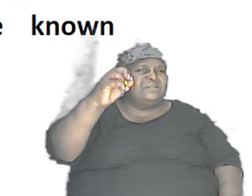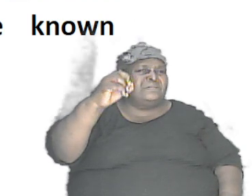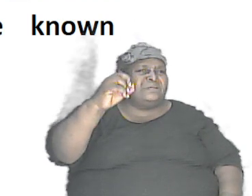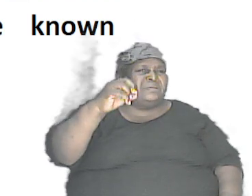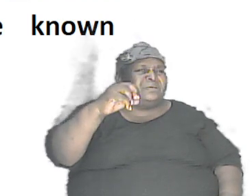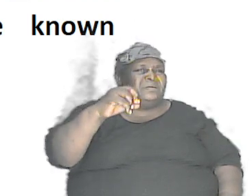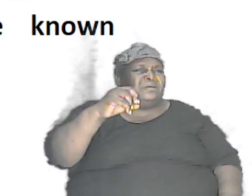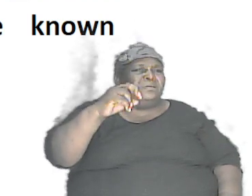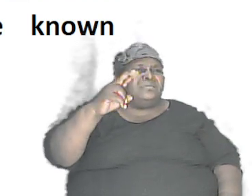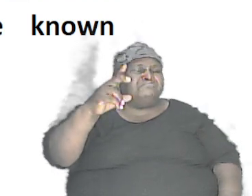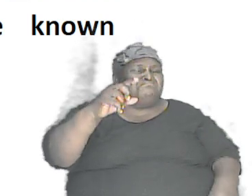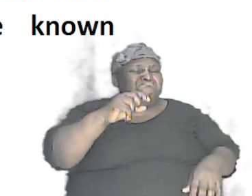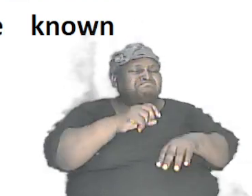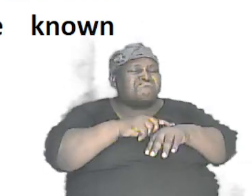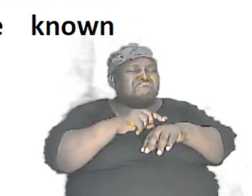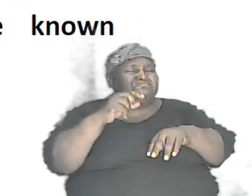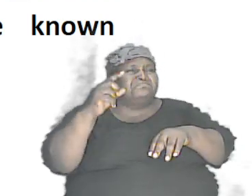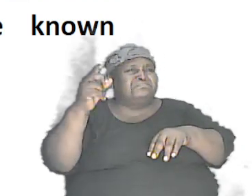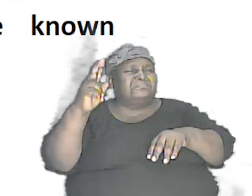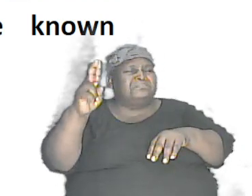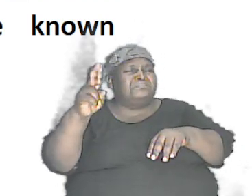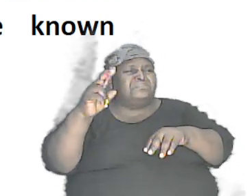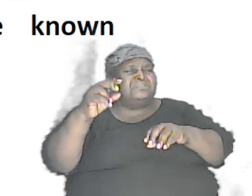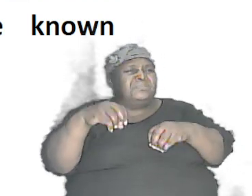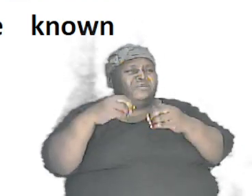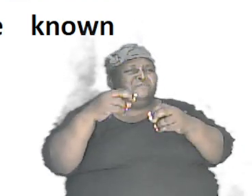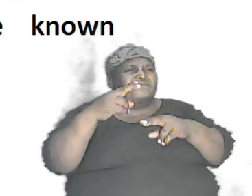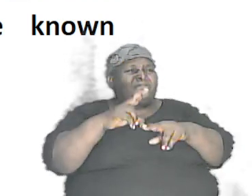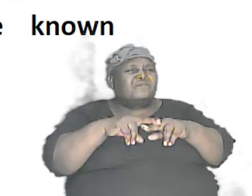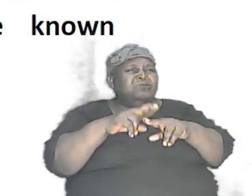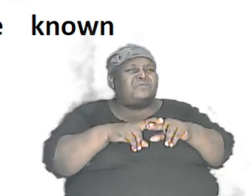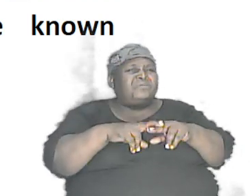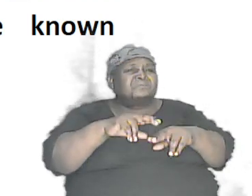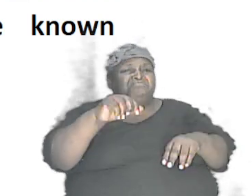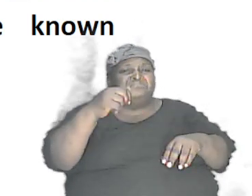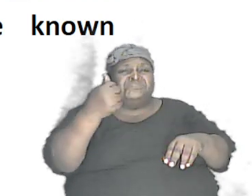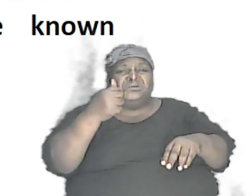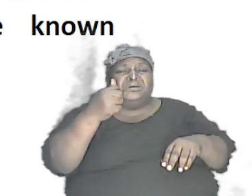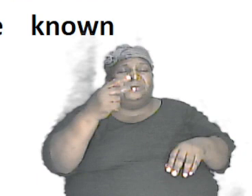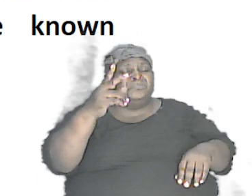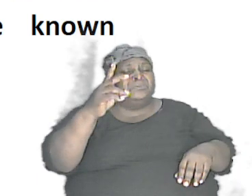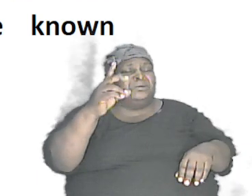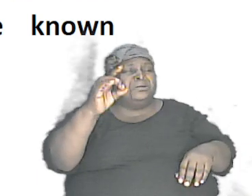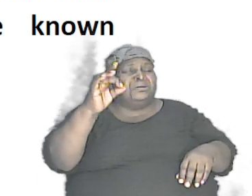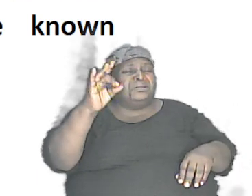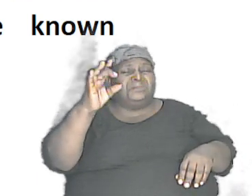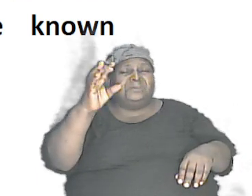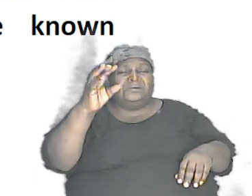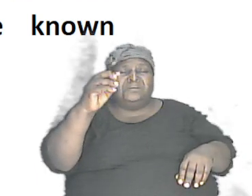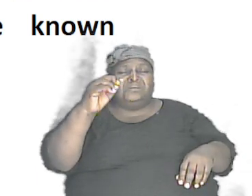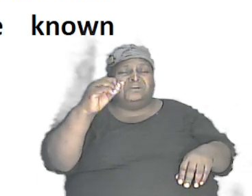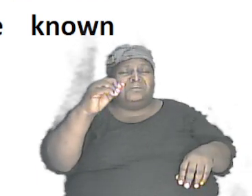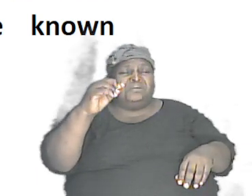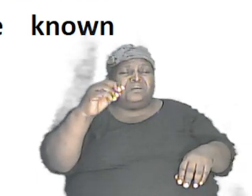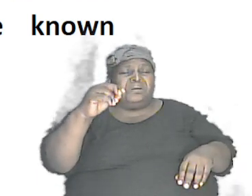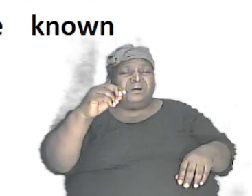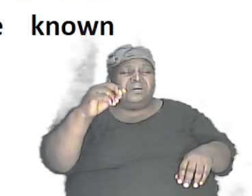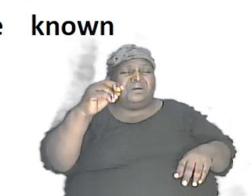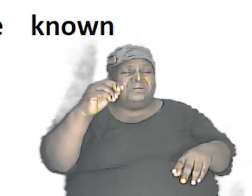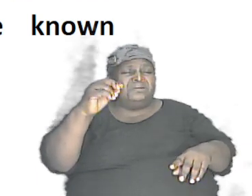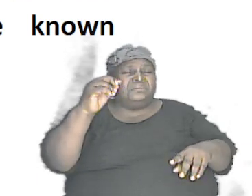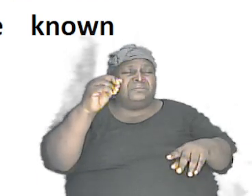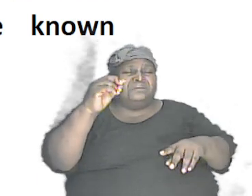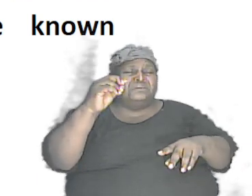times 2 give 4 this is 10 with 80 at the top so that when you work it out you have 10 with